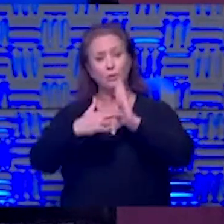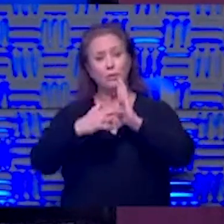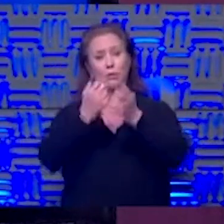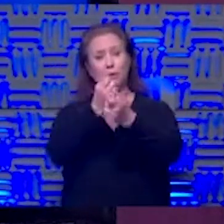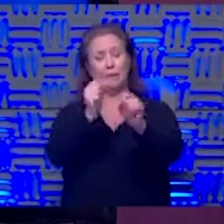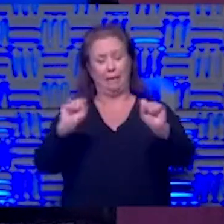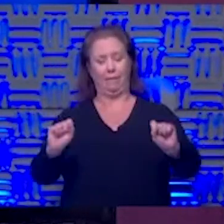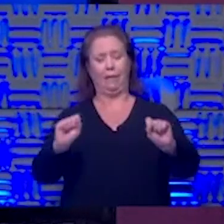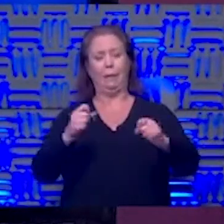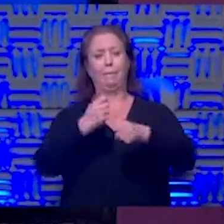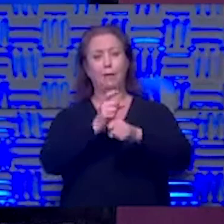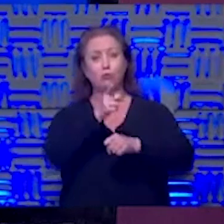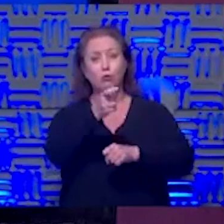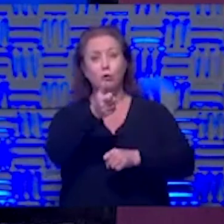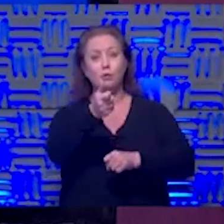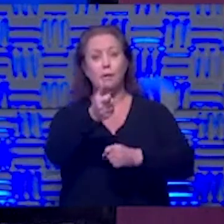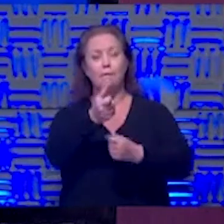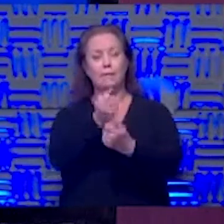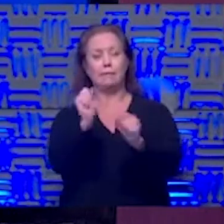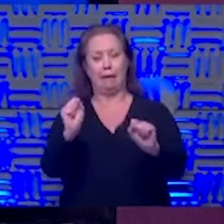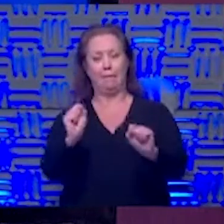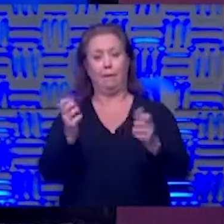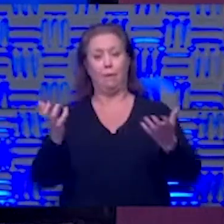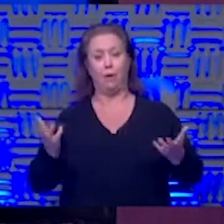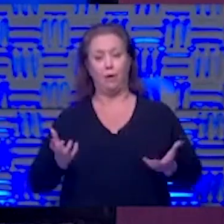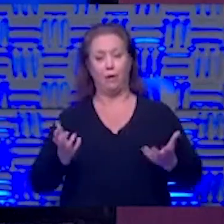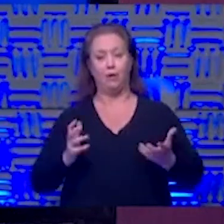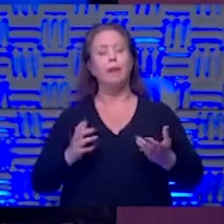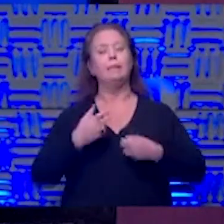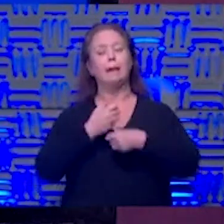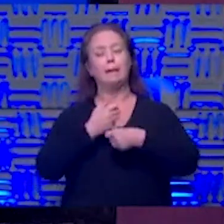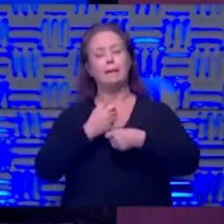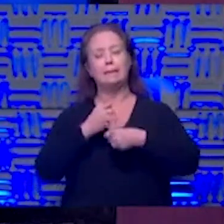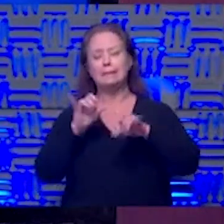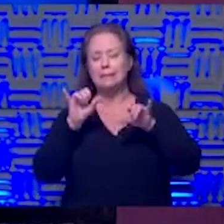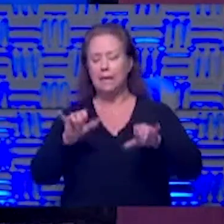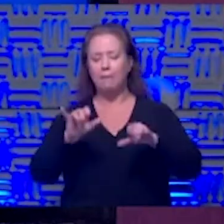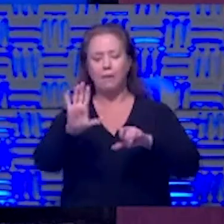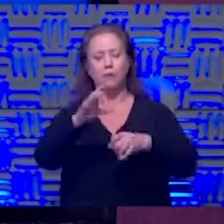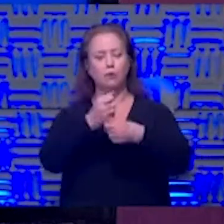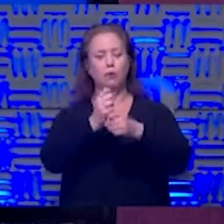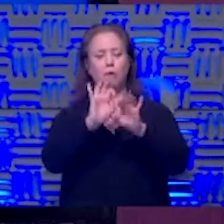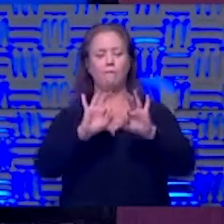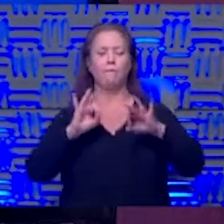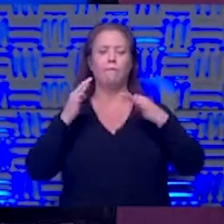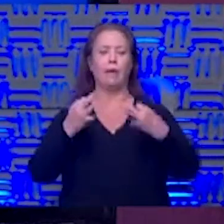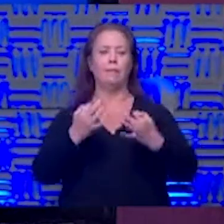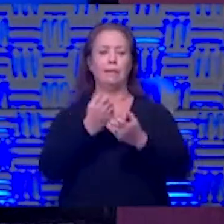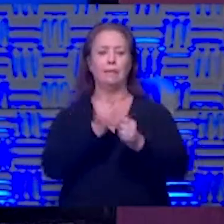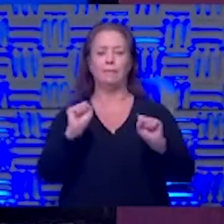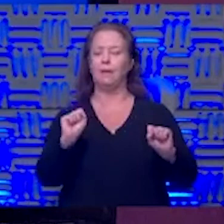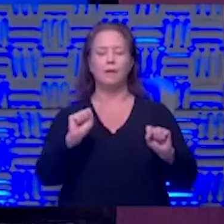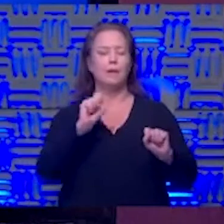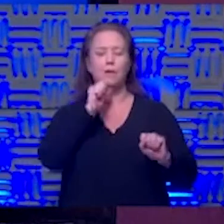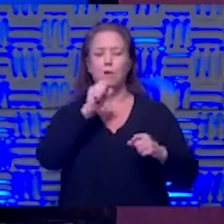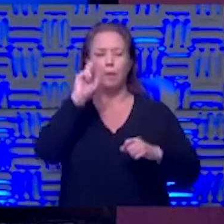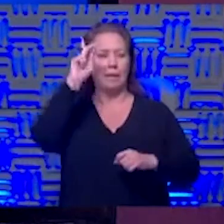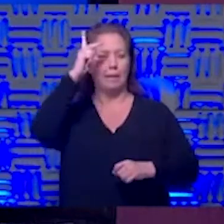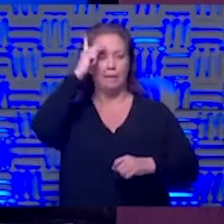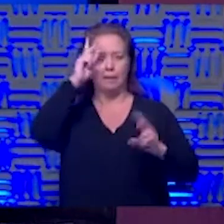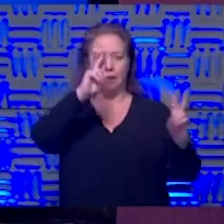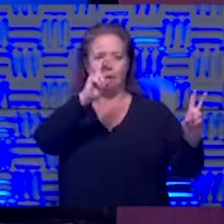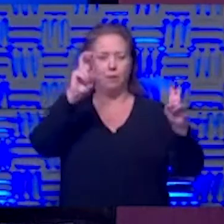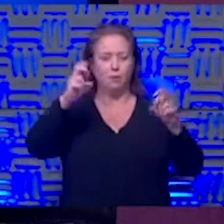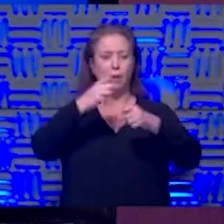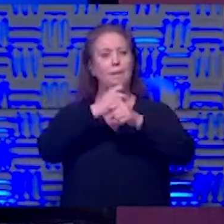safe when you're here and they will keep you and your family safe wherever you go so don't make it a political issue make it a health issue